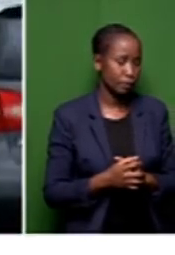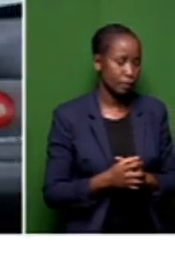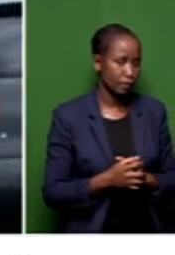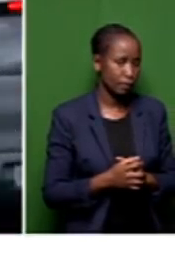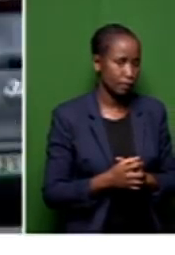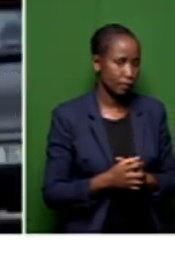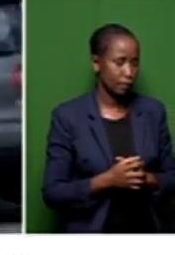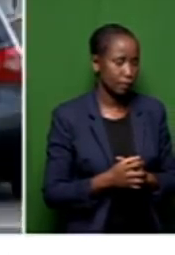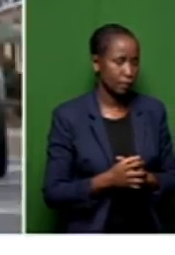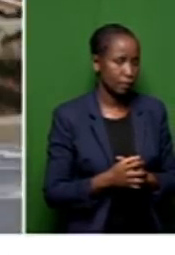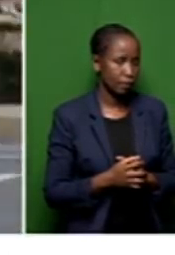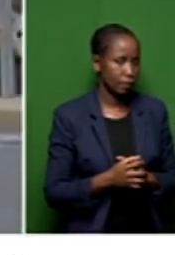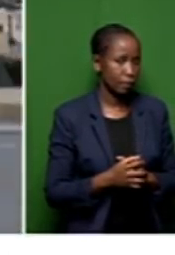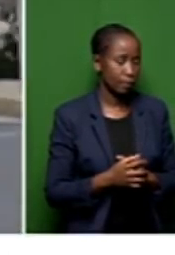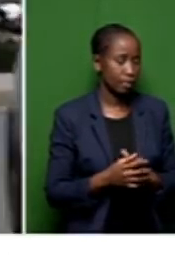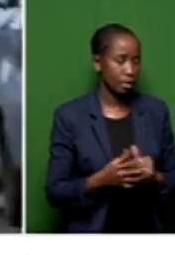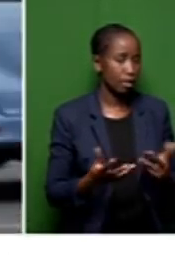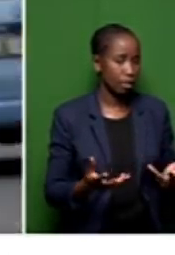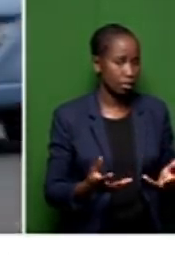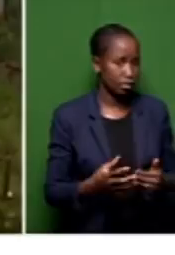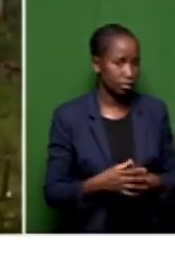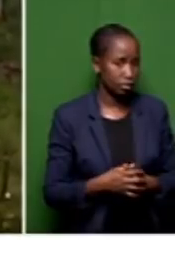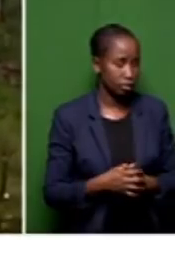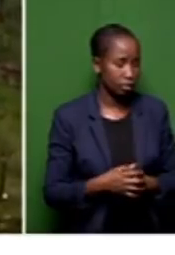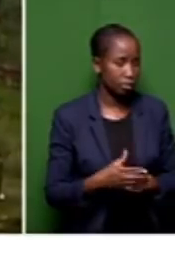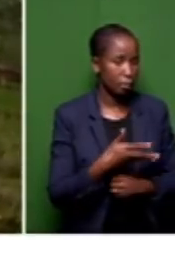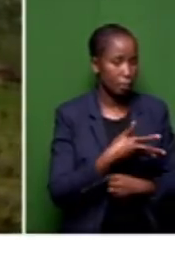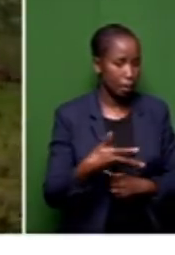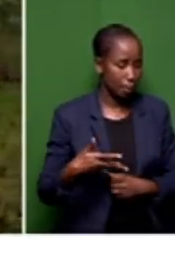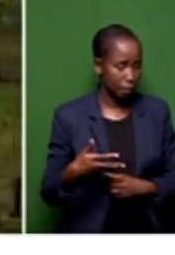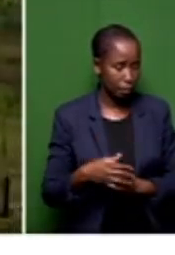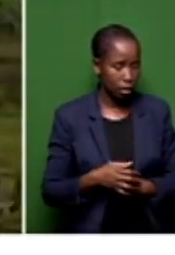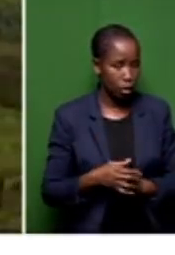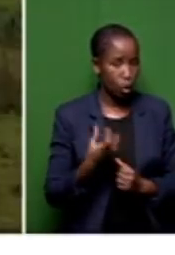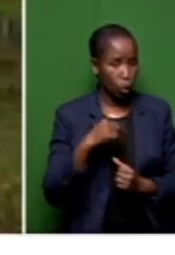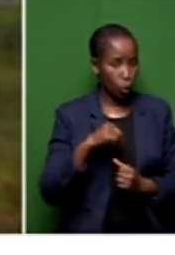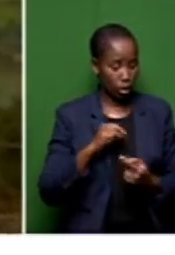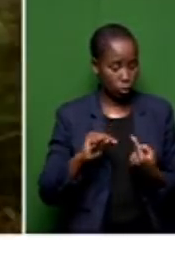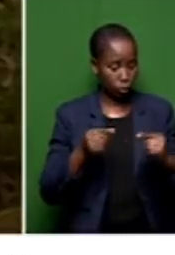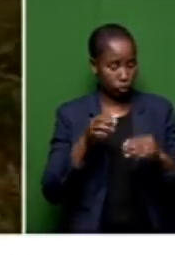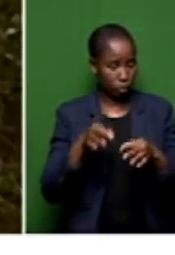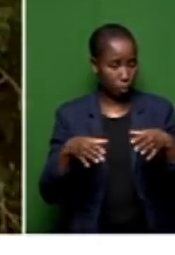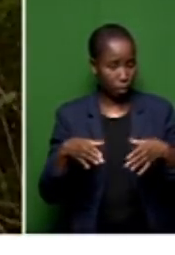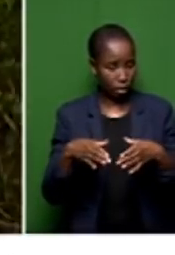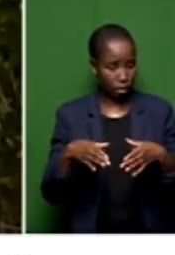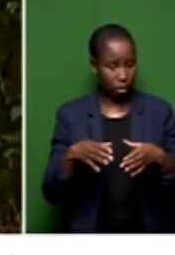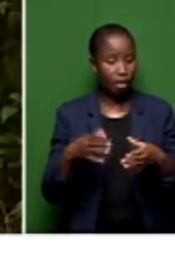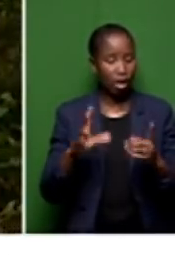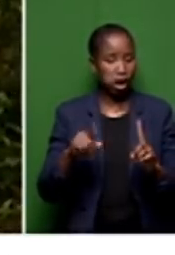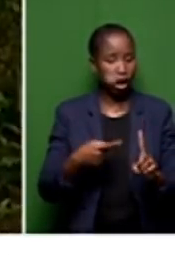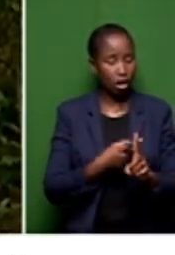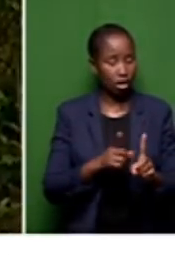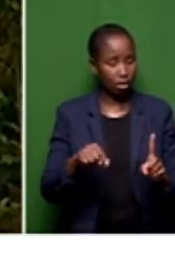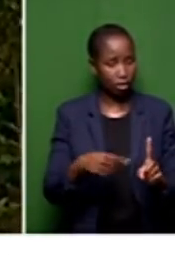we've been advocating, we've been, as an opposition party, we've been crying in this municipality for